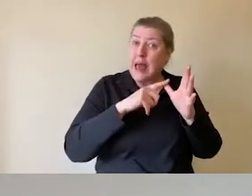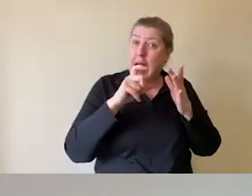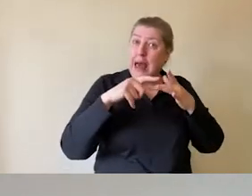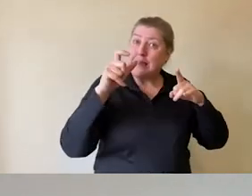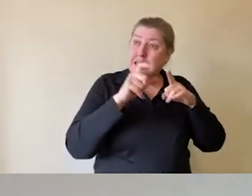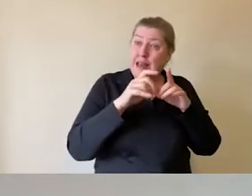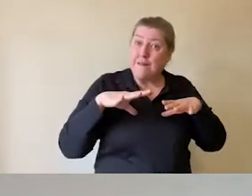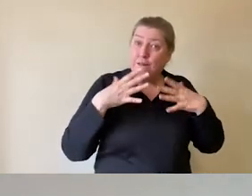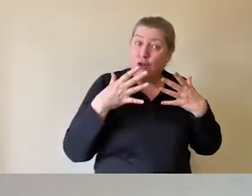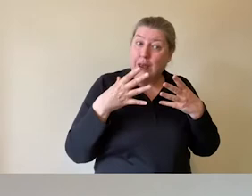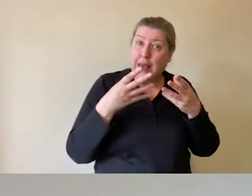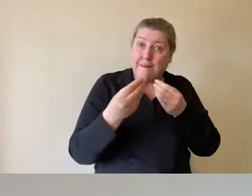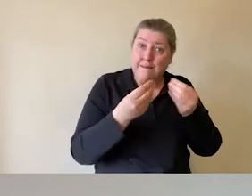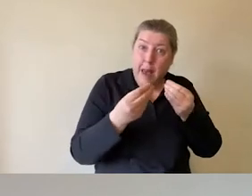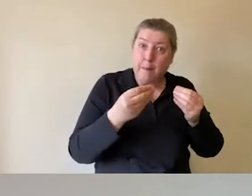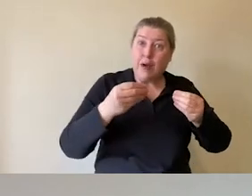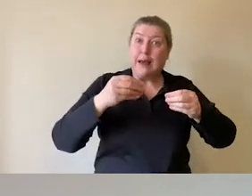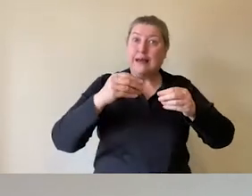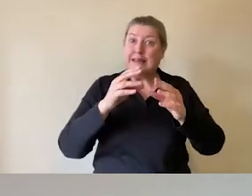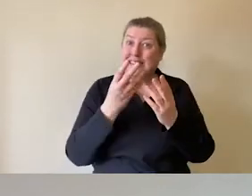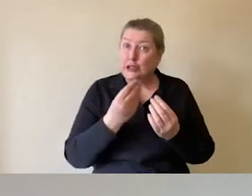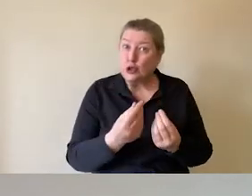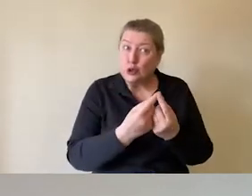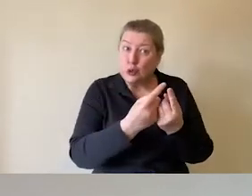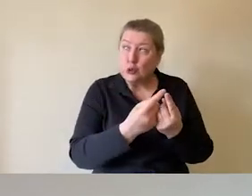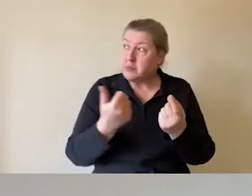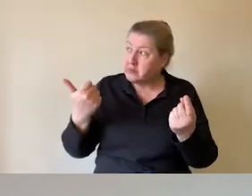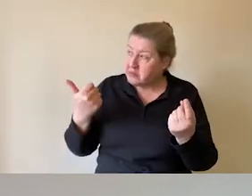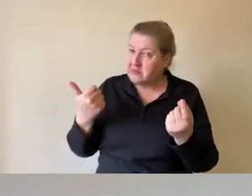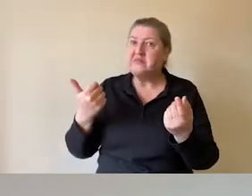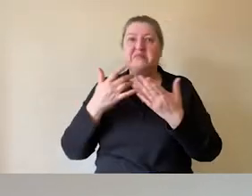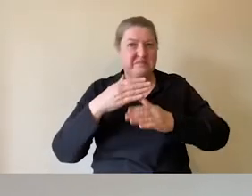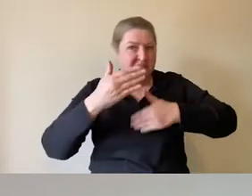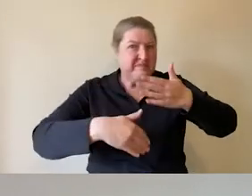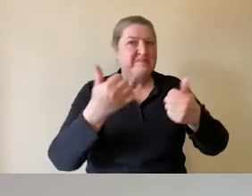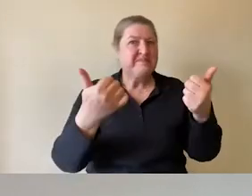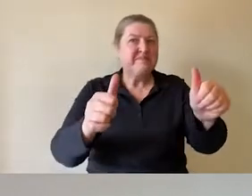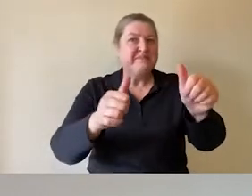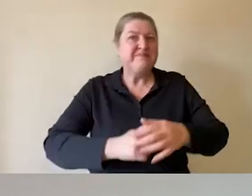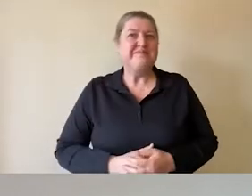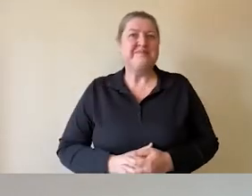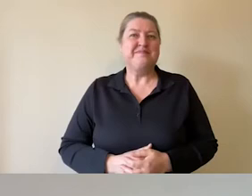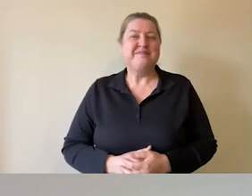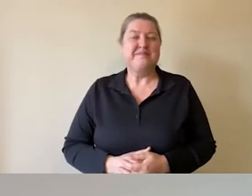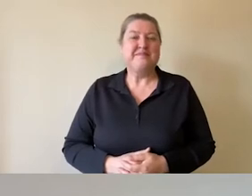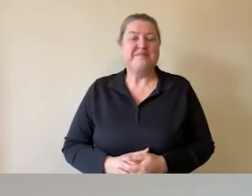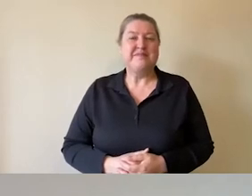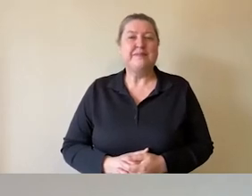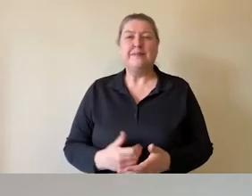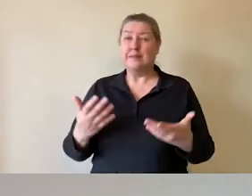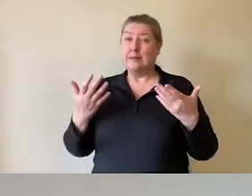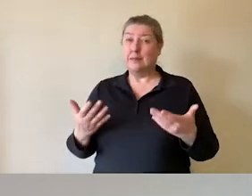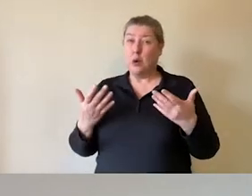tissue in this way and we were all set to go. At the moment we're very aware